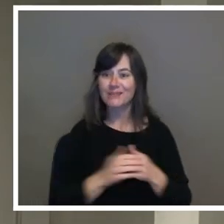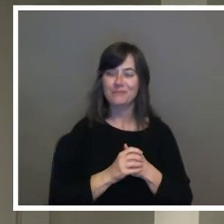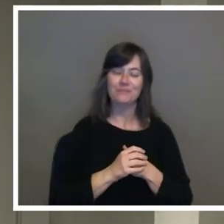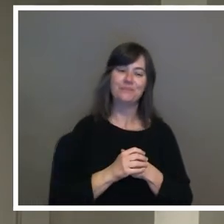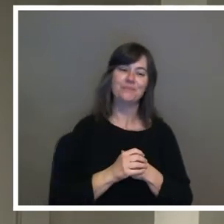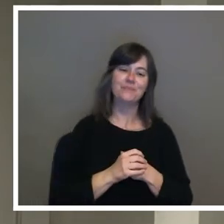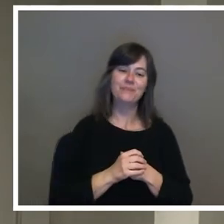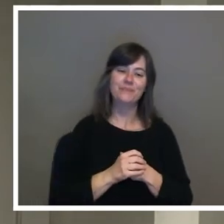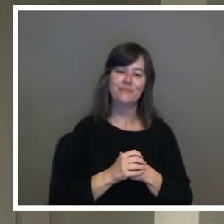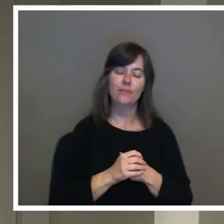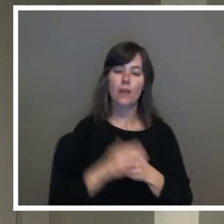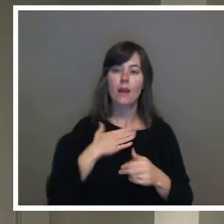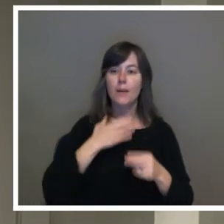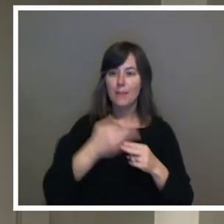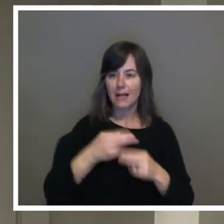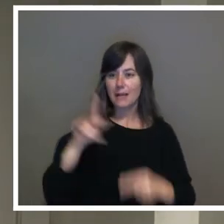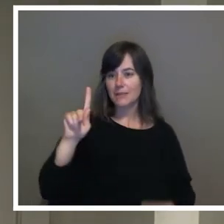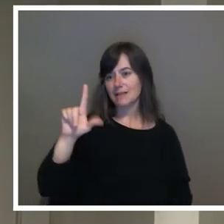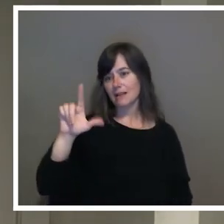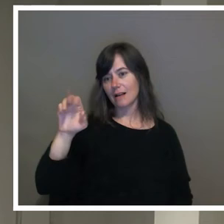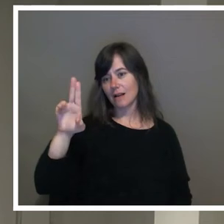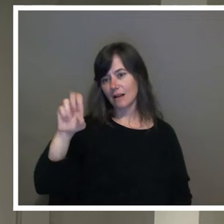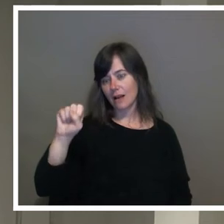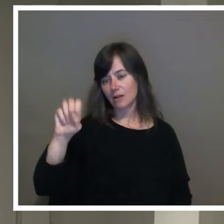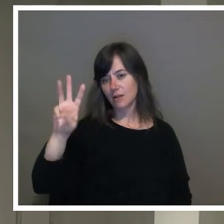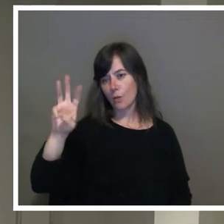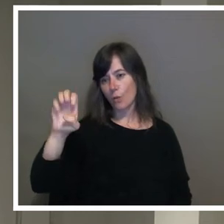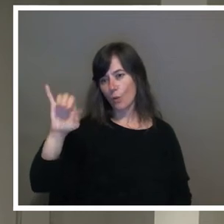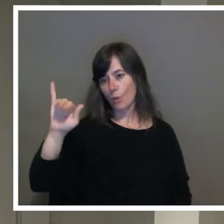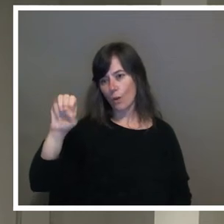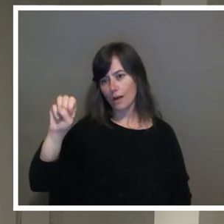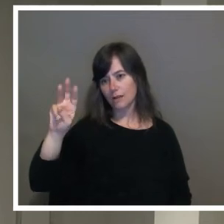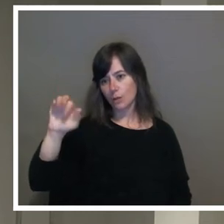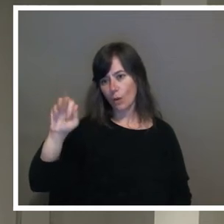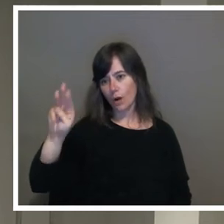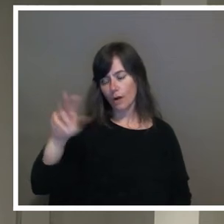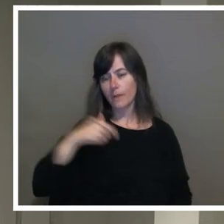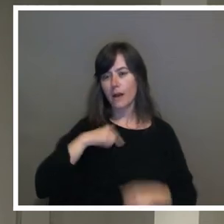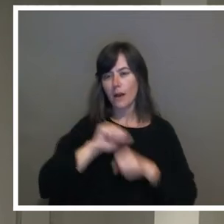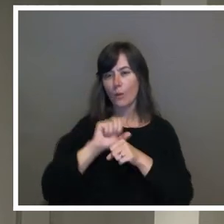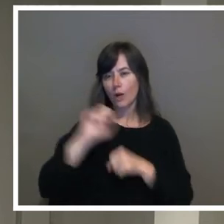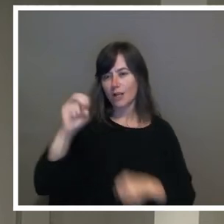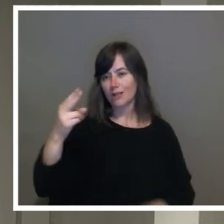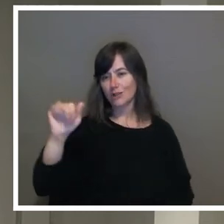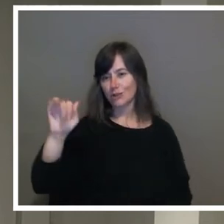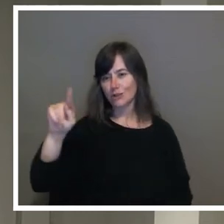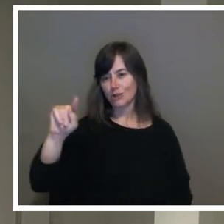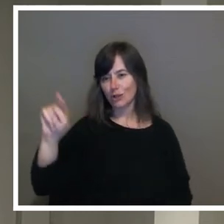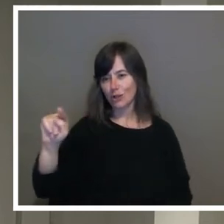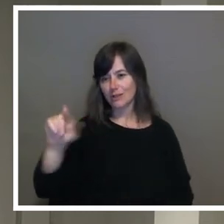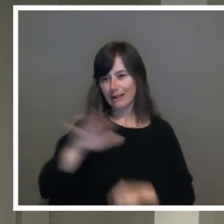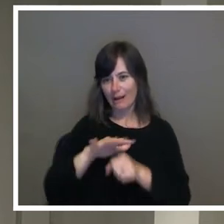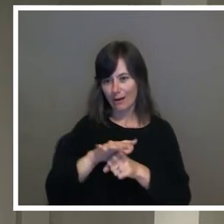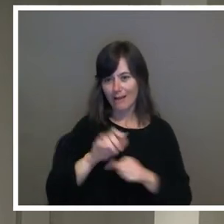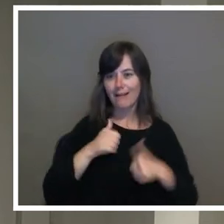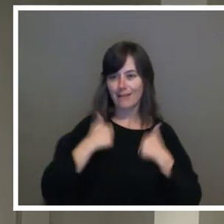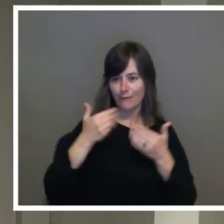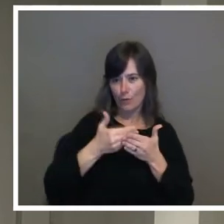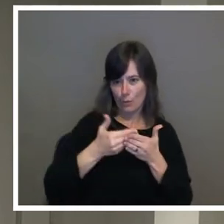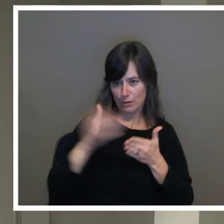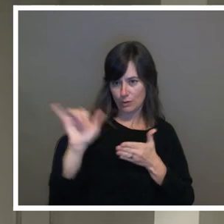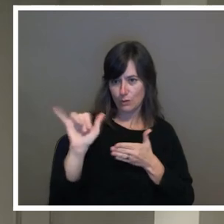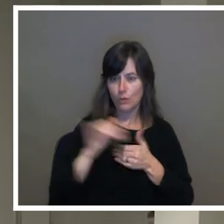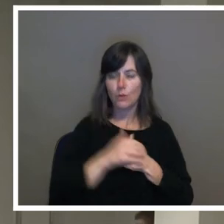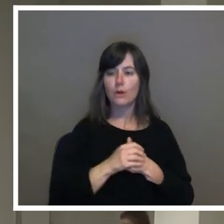My name is Klaus Weiswurm. I run a business in the Schertz area and live nearby as well. I have three points